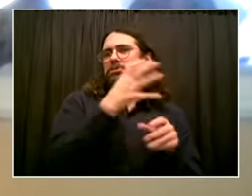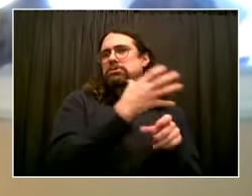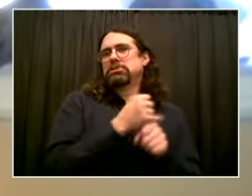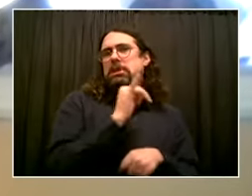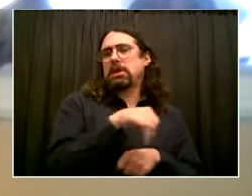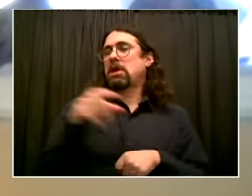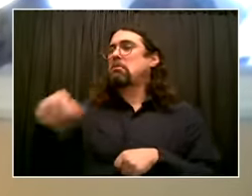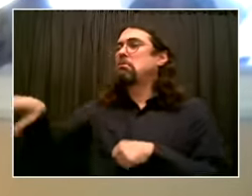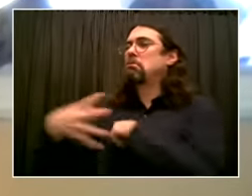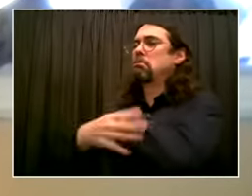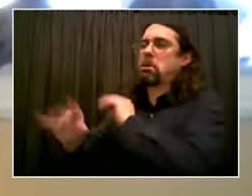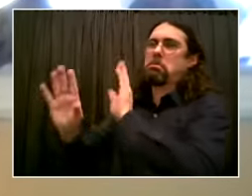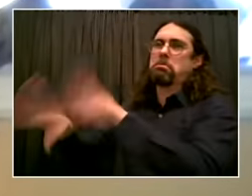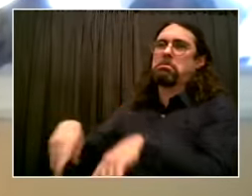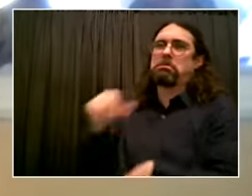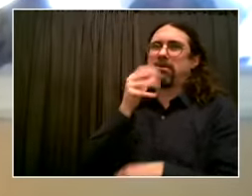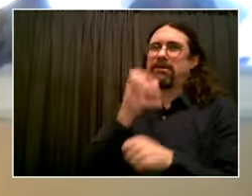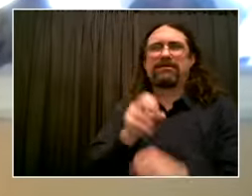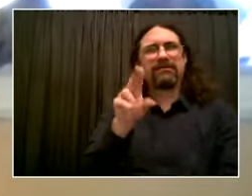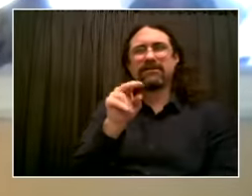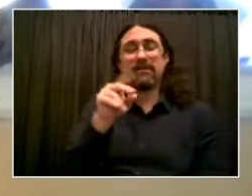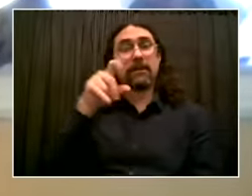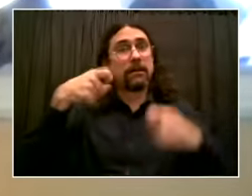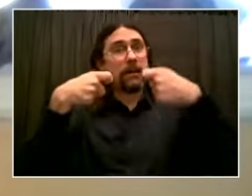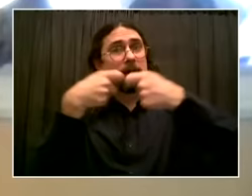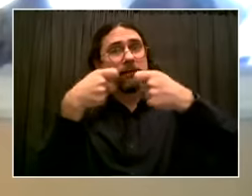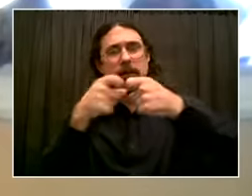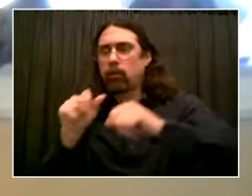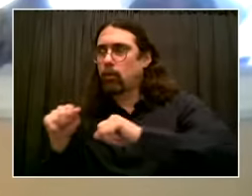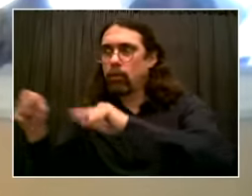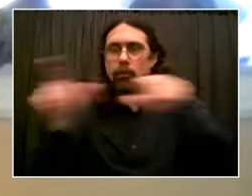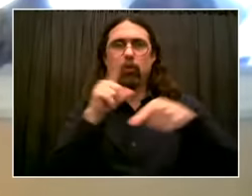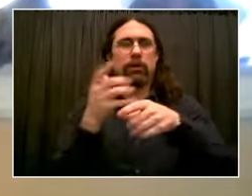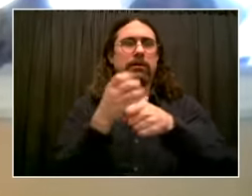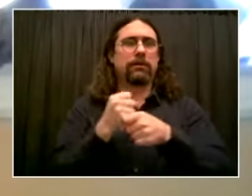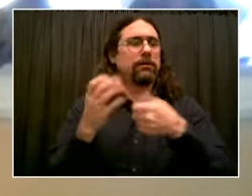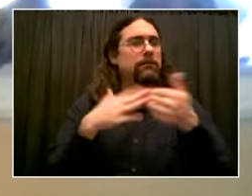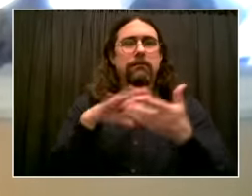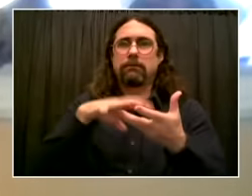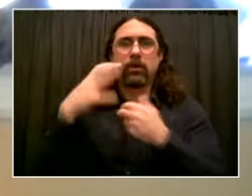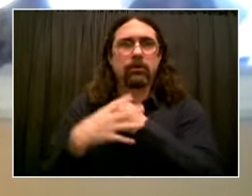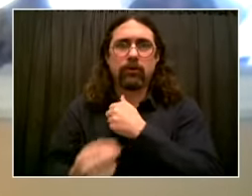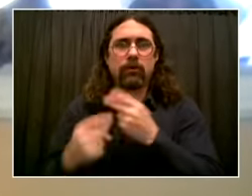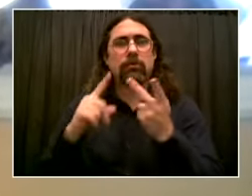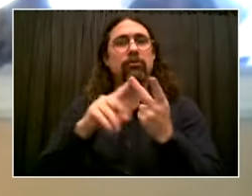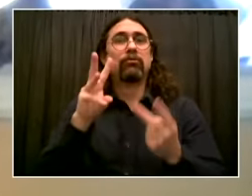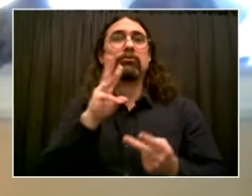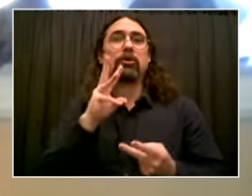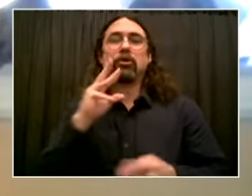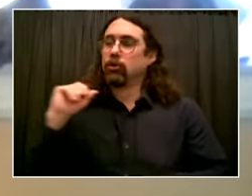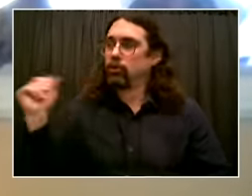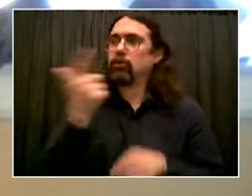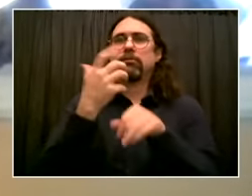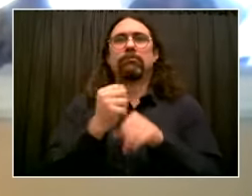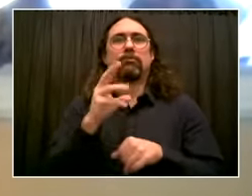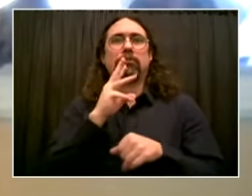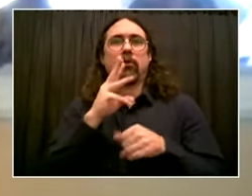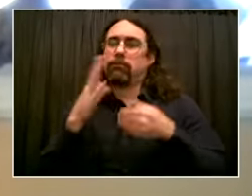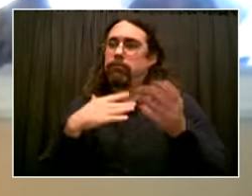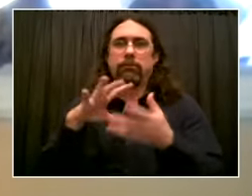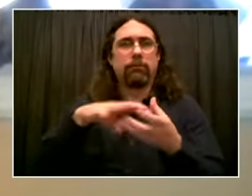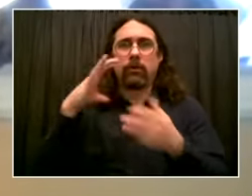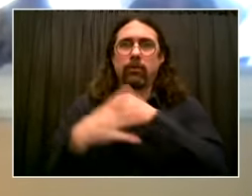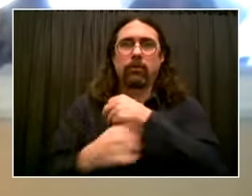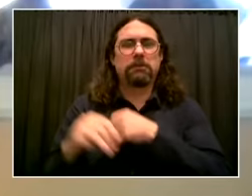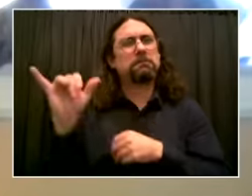sign up or are having difficulty signing up for the vaccine because they don't have high-speed broadband. You have, you know,